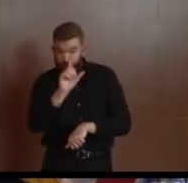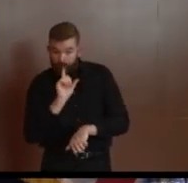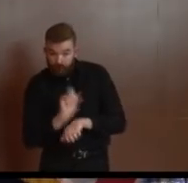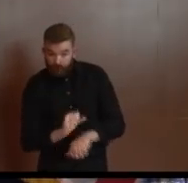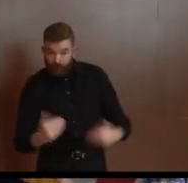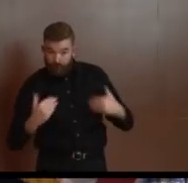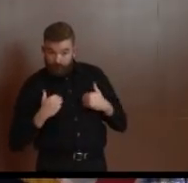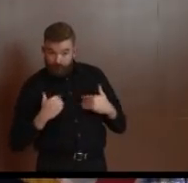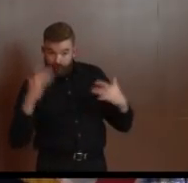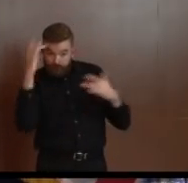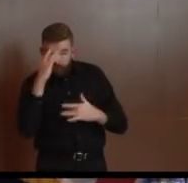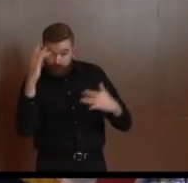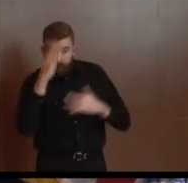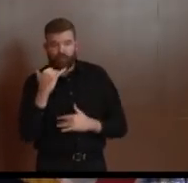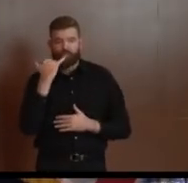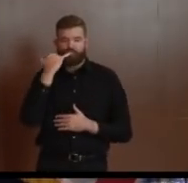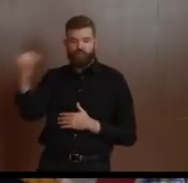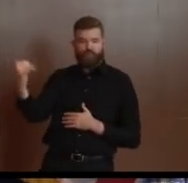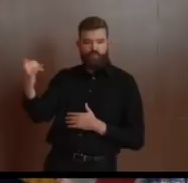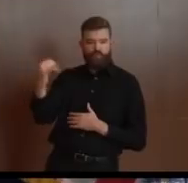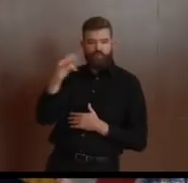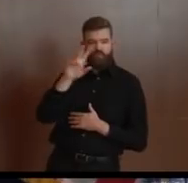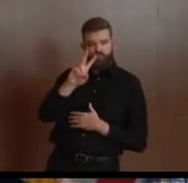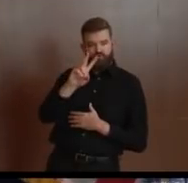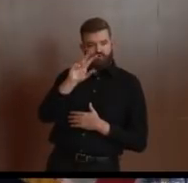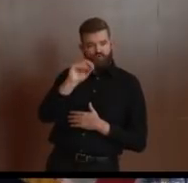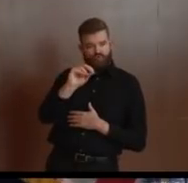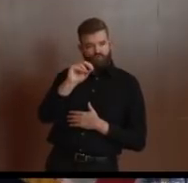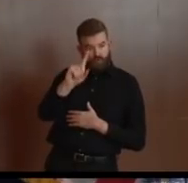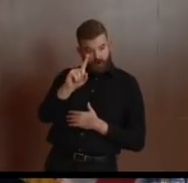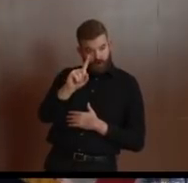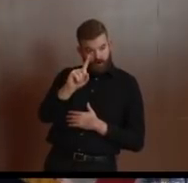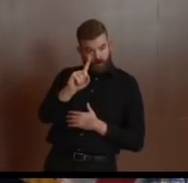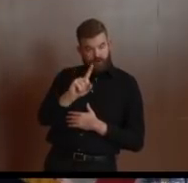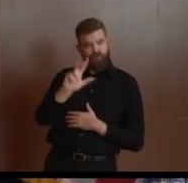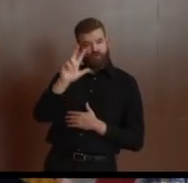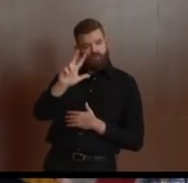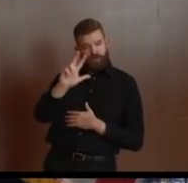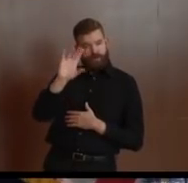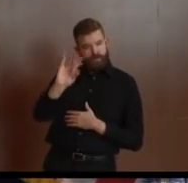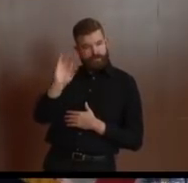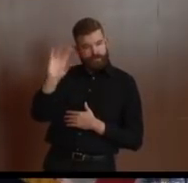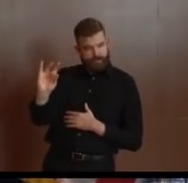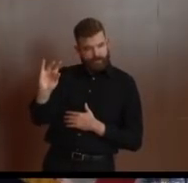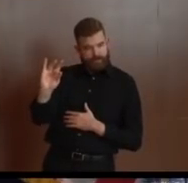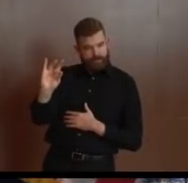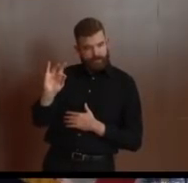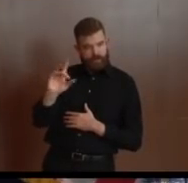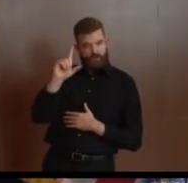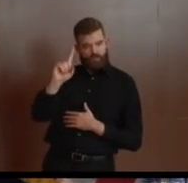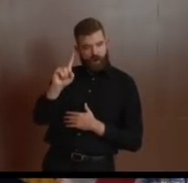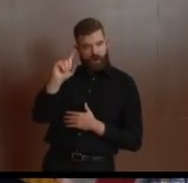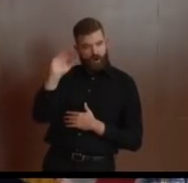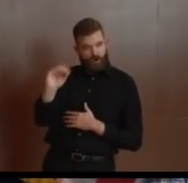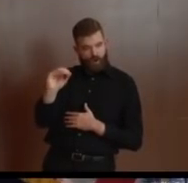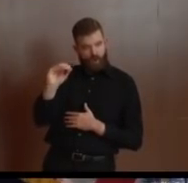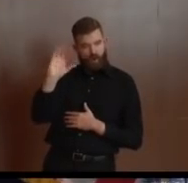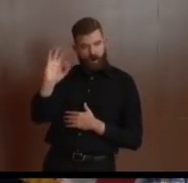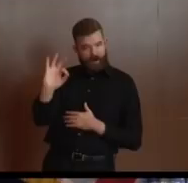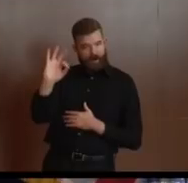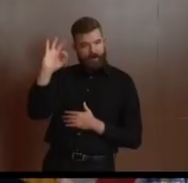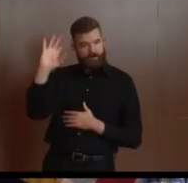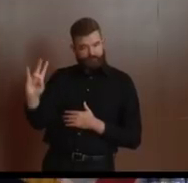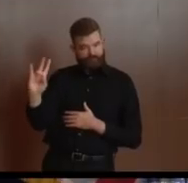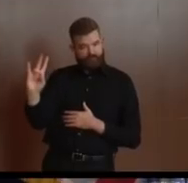-388-1097. Again, 201-388-1097. Again, you